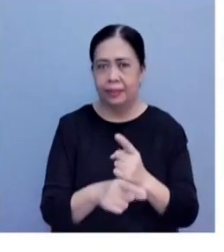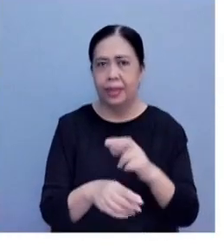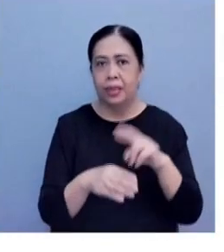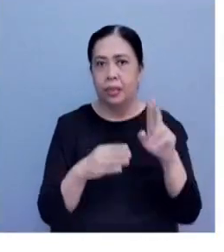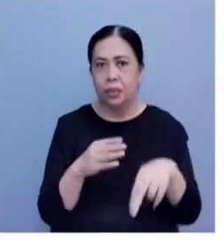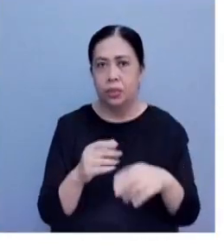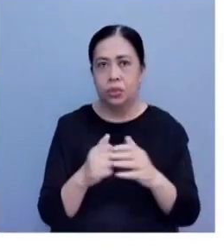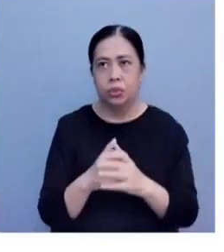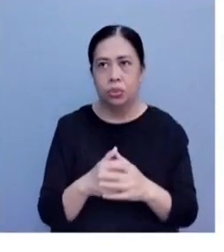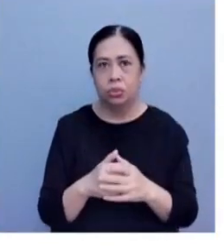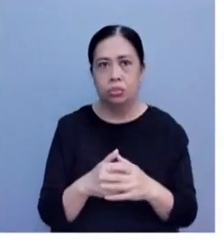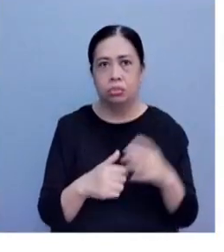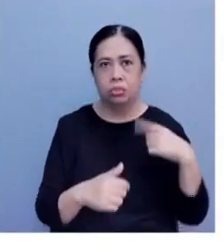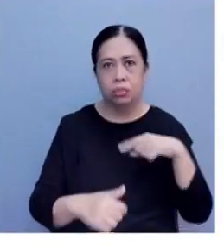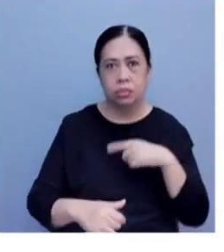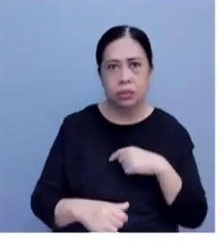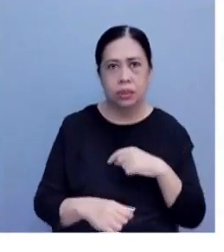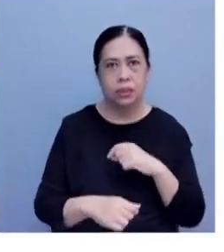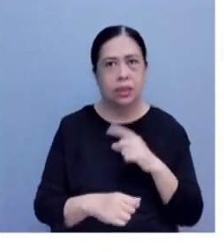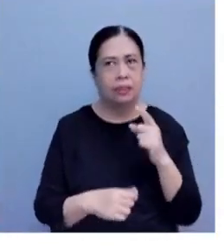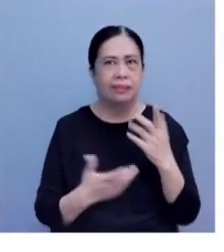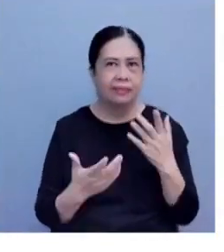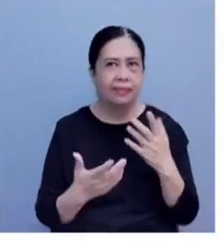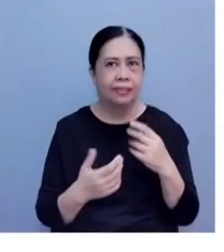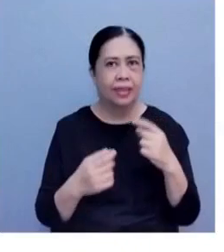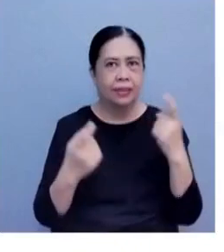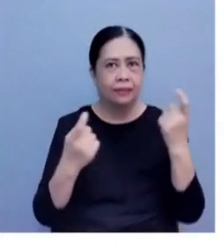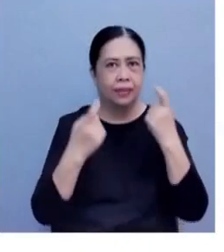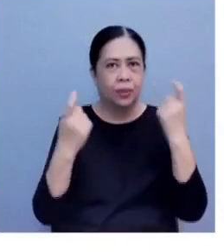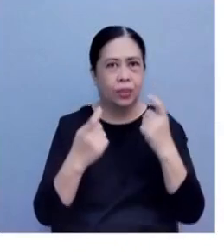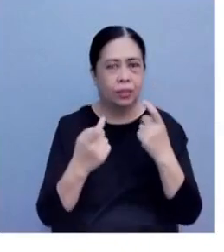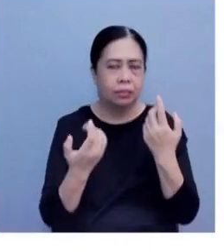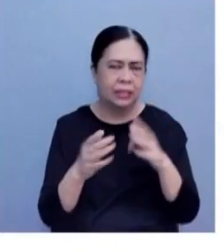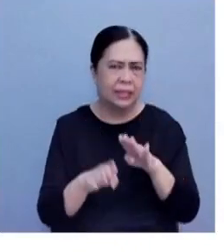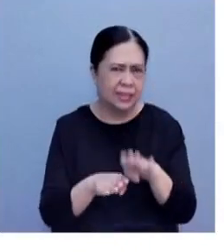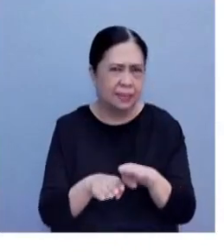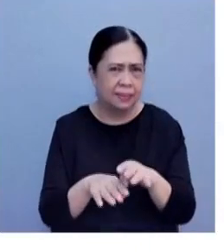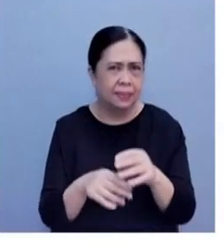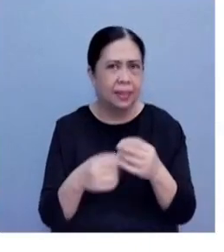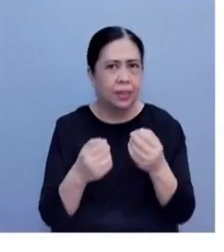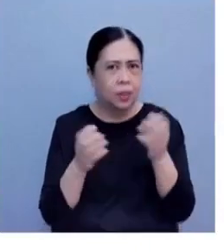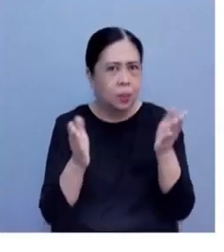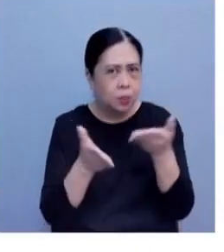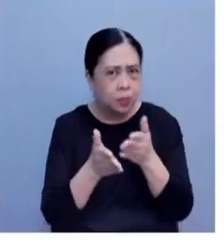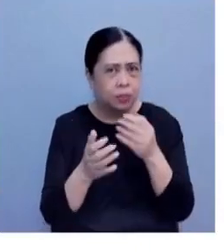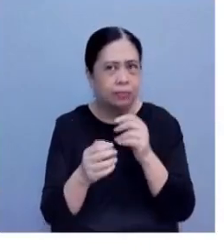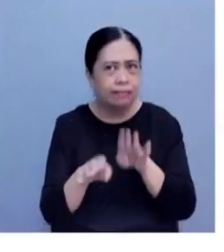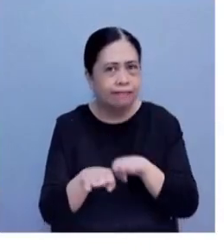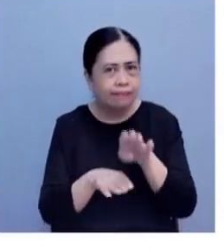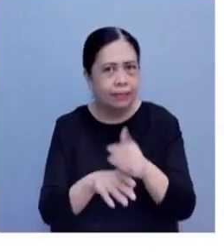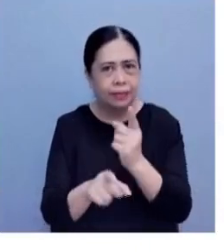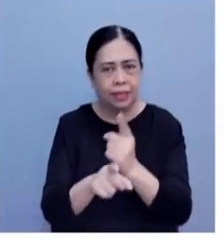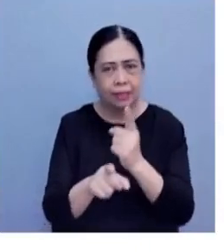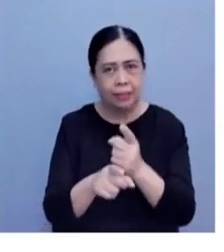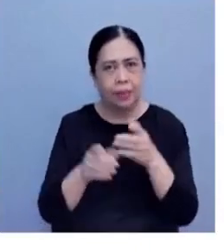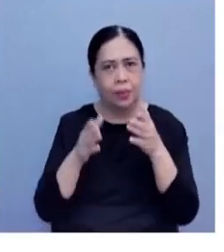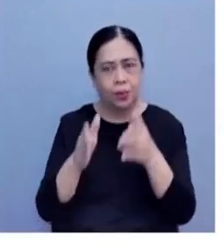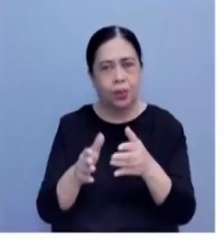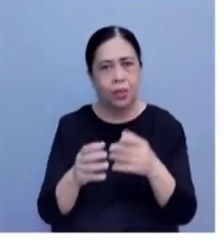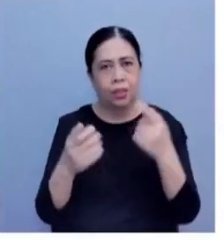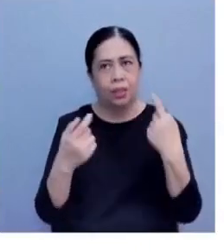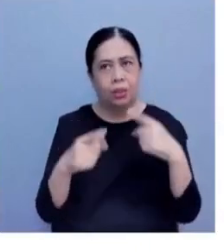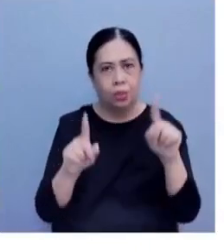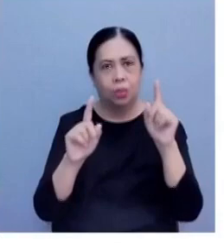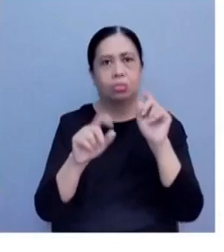is a partial victory, step, one step in the right direction. At bunga din